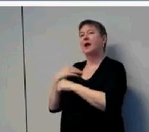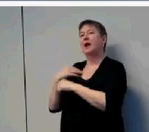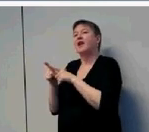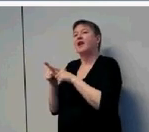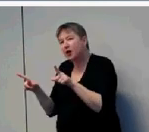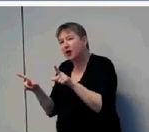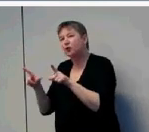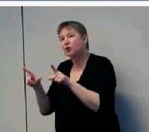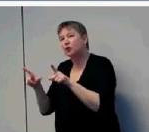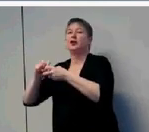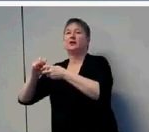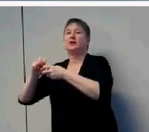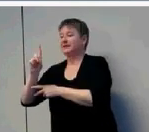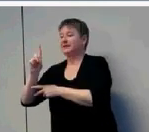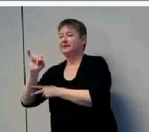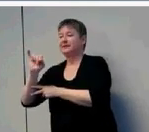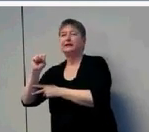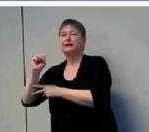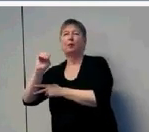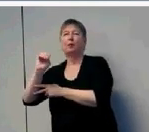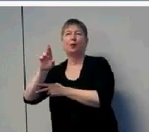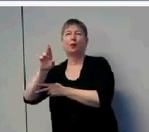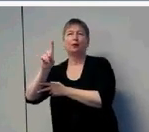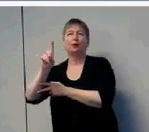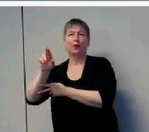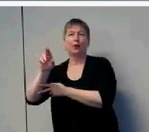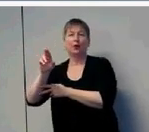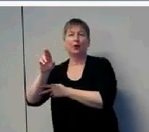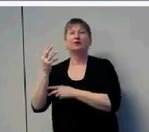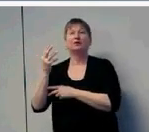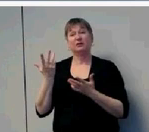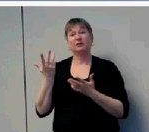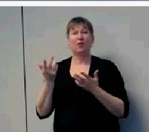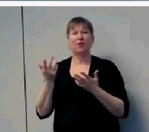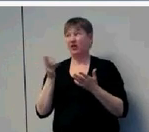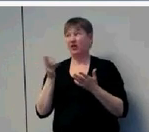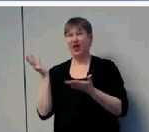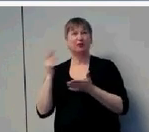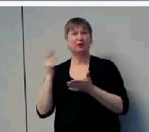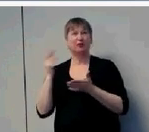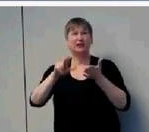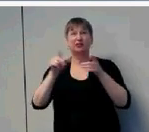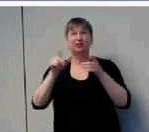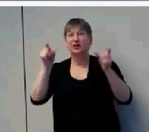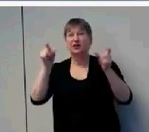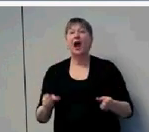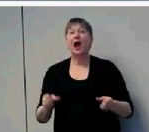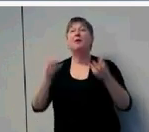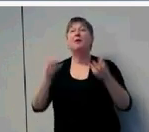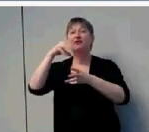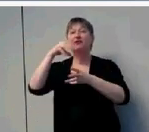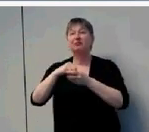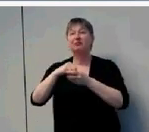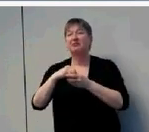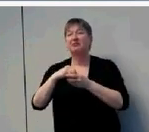out, though, that the sample sizes in these studies are really small. Look at that. They range from about 13 to